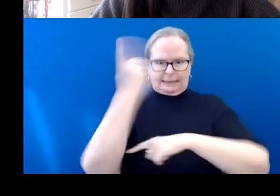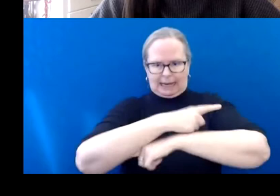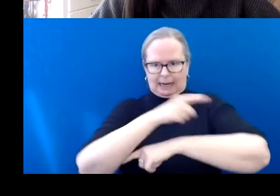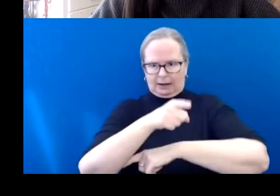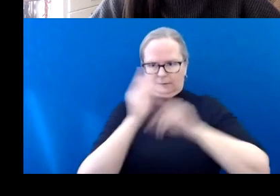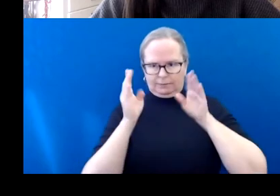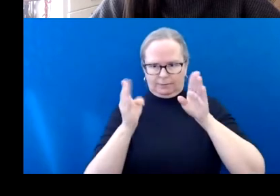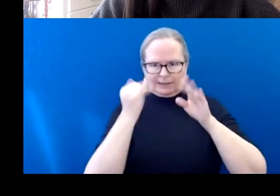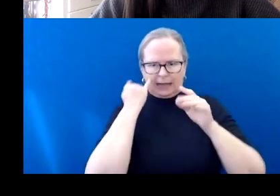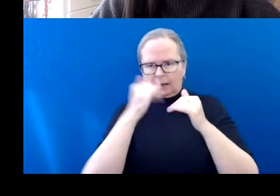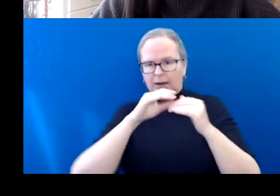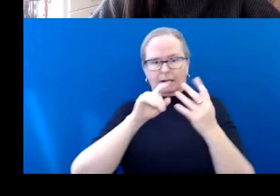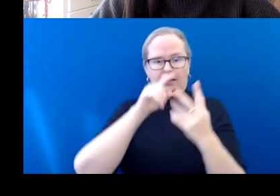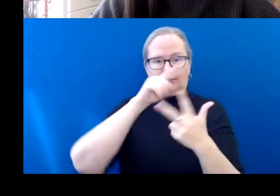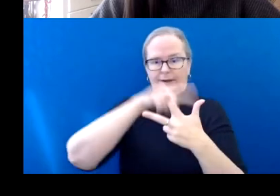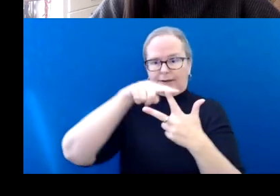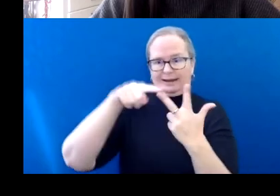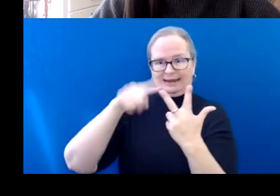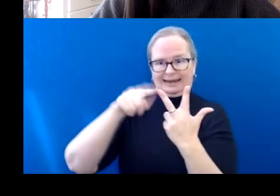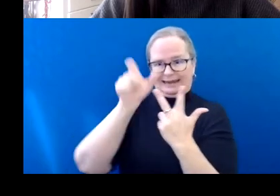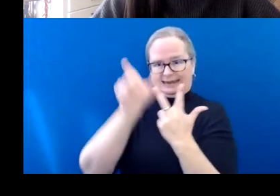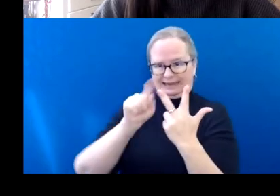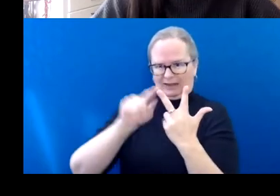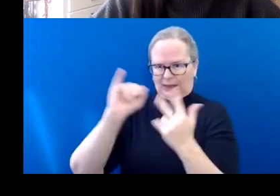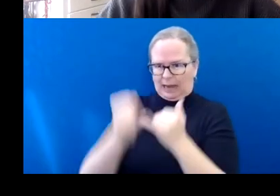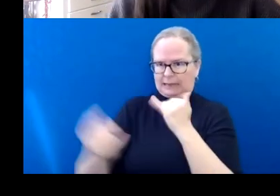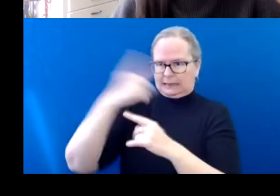six months from that intake notification date.